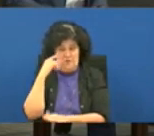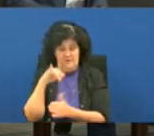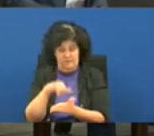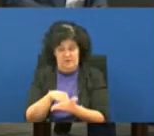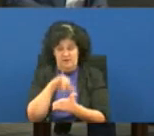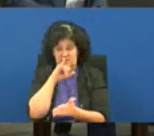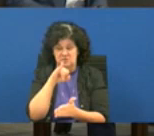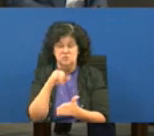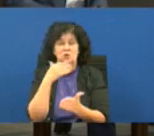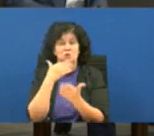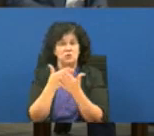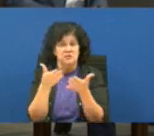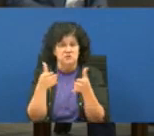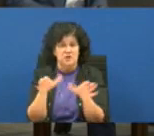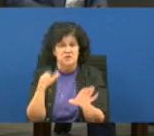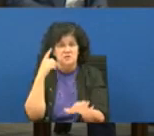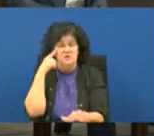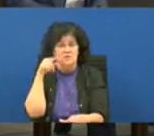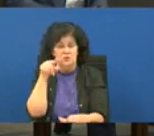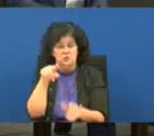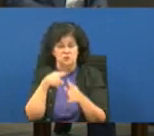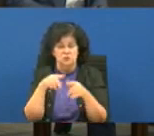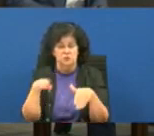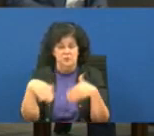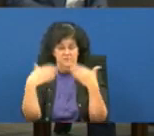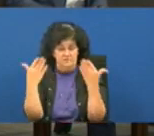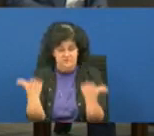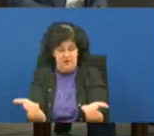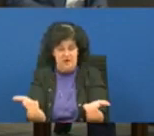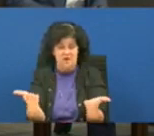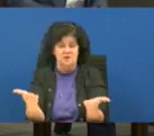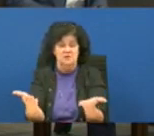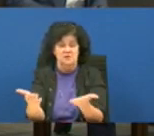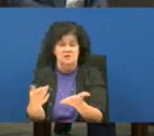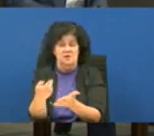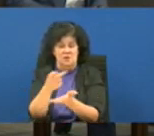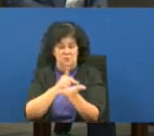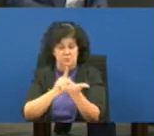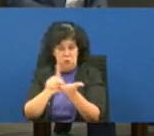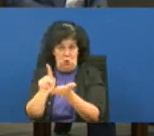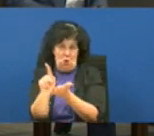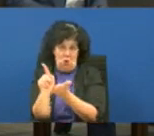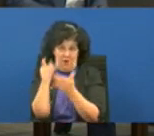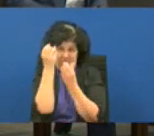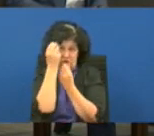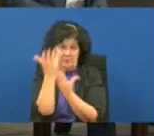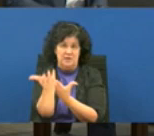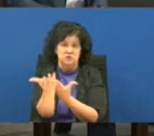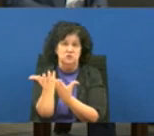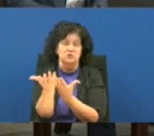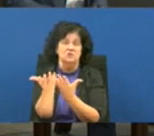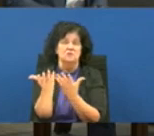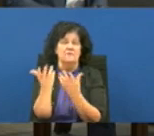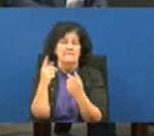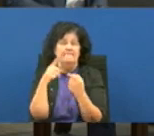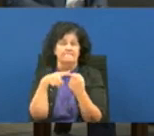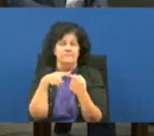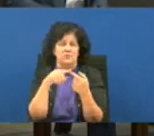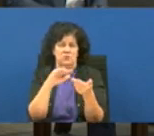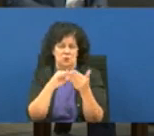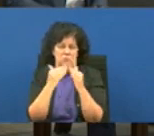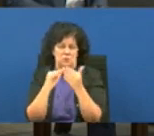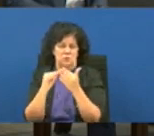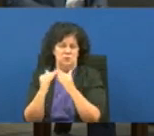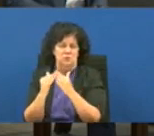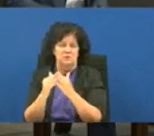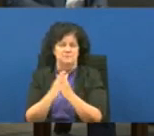for you to provide unfiltered unedited information to the community and so i you know i do